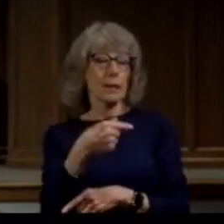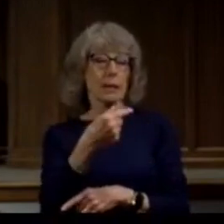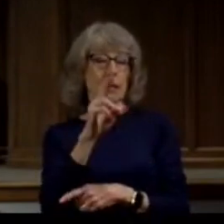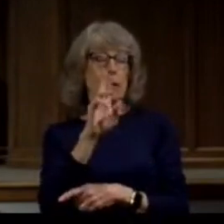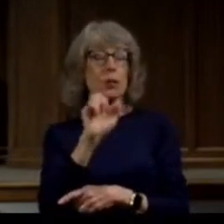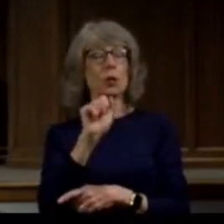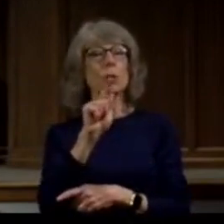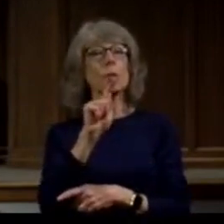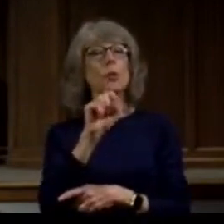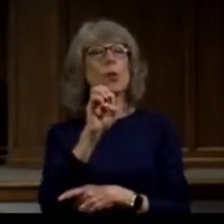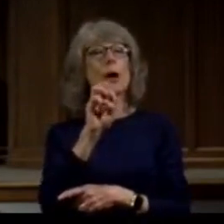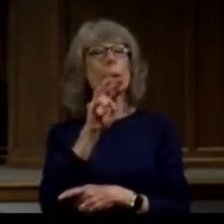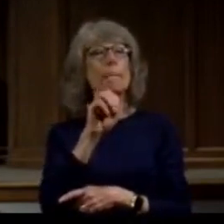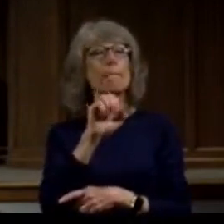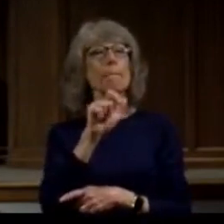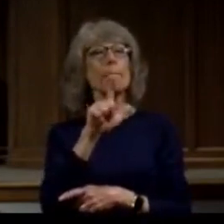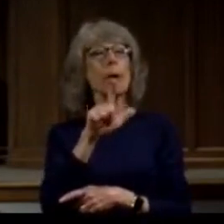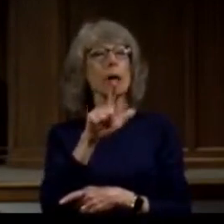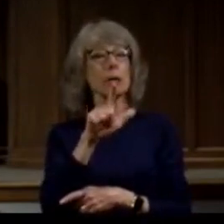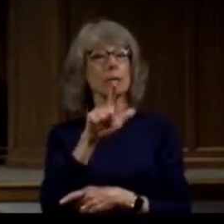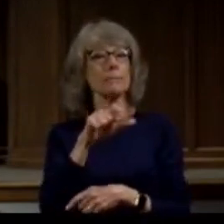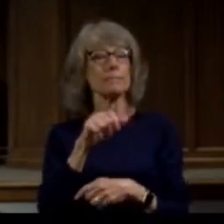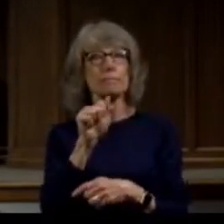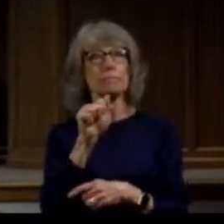first time they've been able to go back since COVID